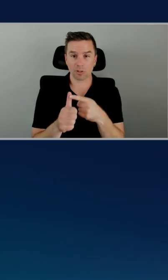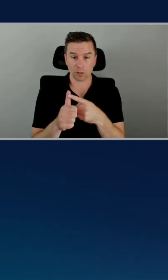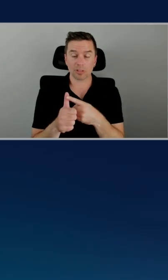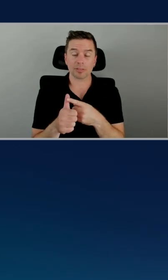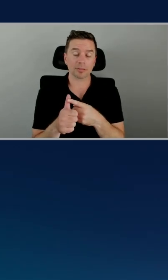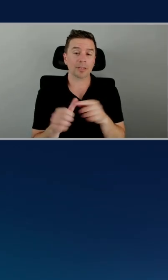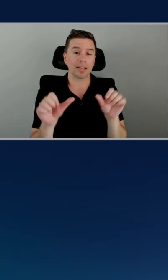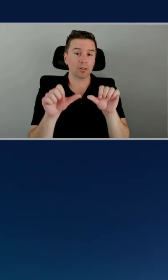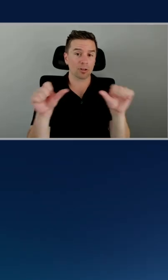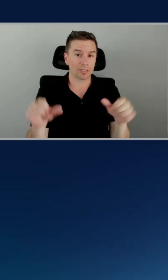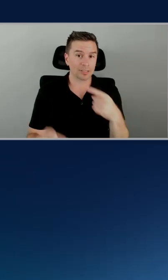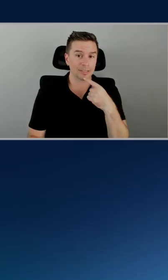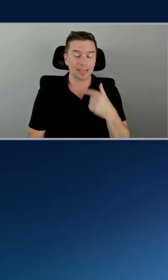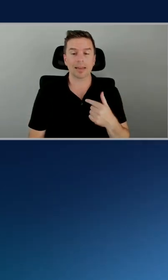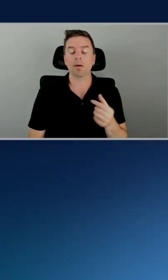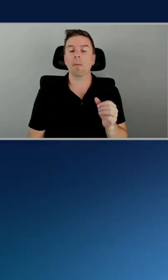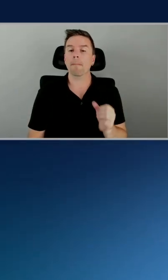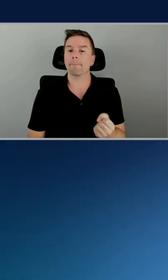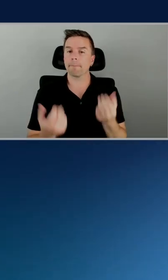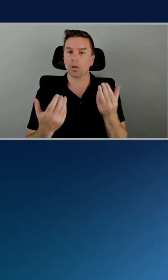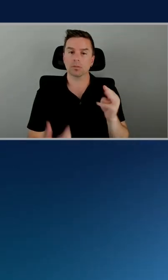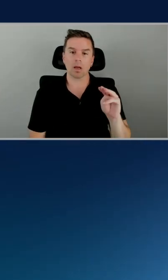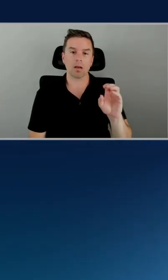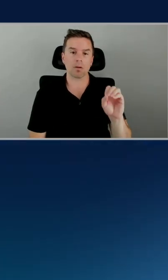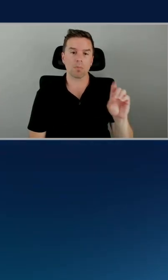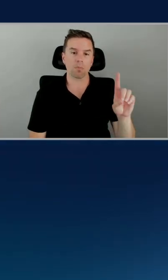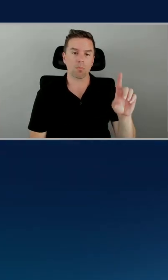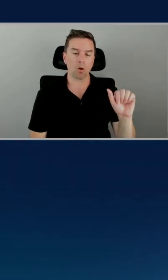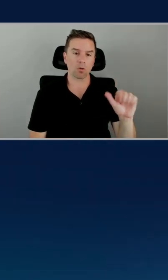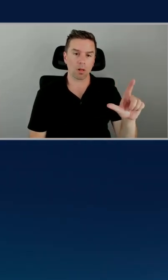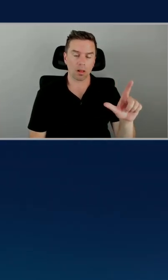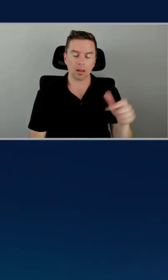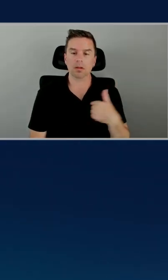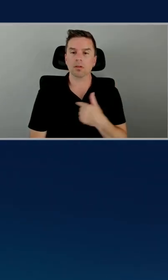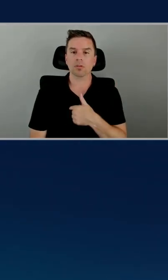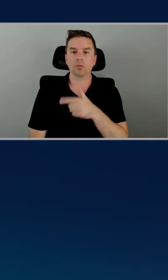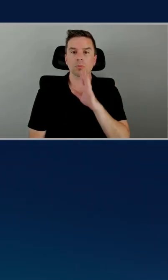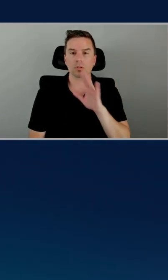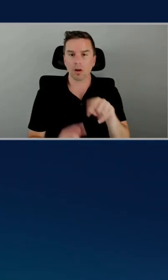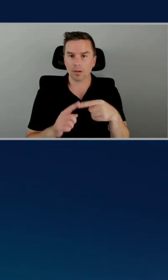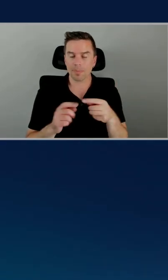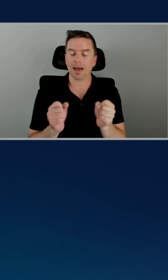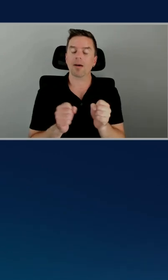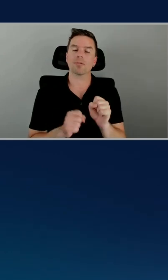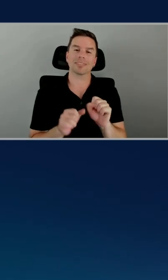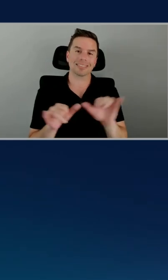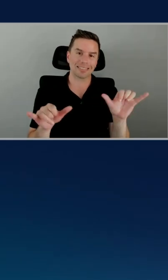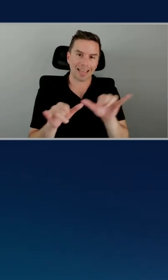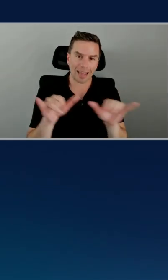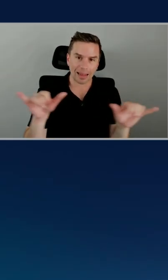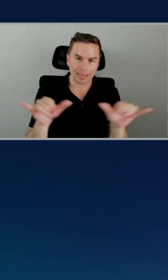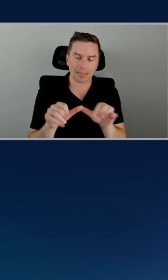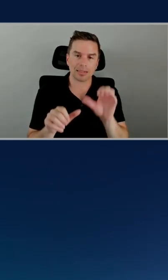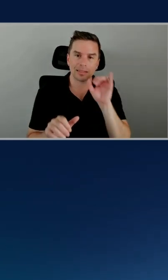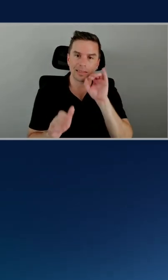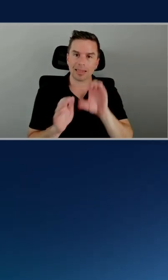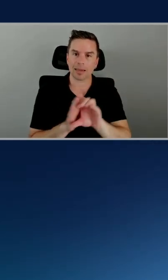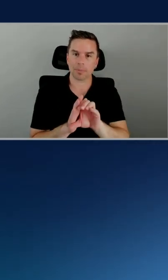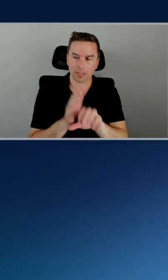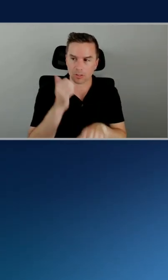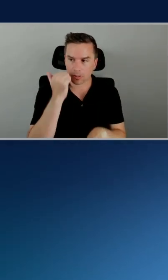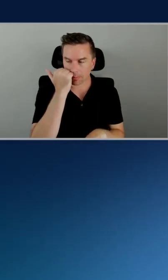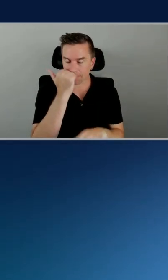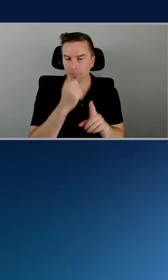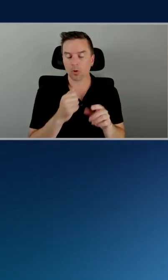this is multimodal and we talked about obviously scaling the image generation side. And when it came to generating the video, we actually used